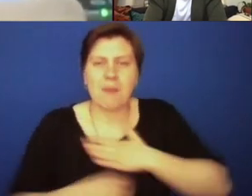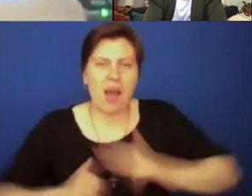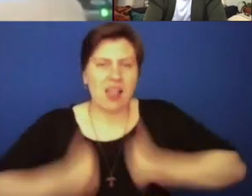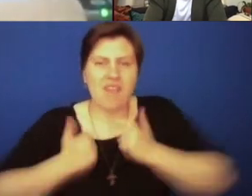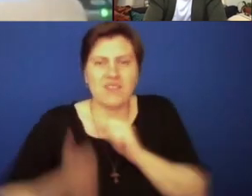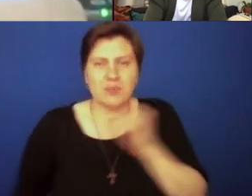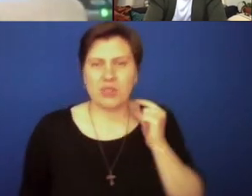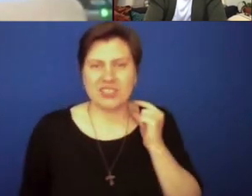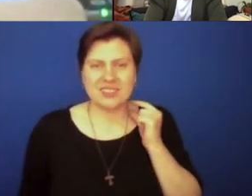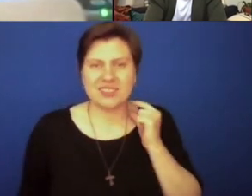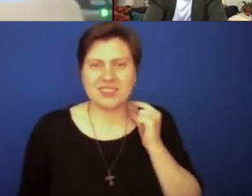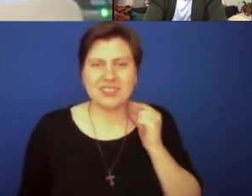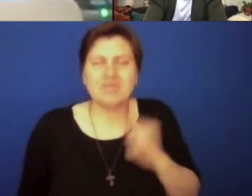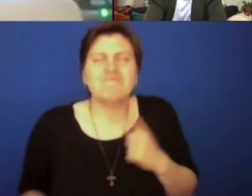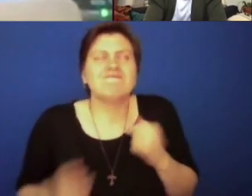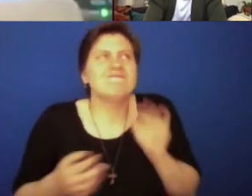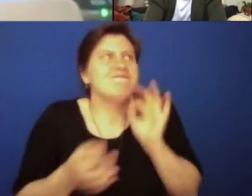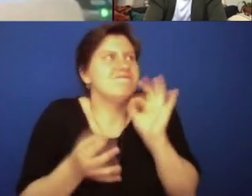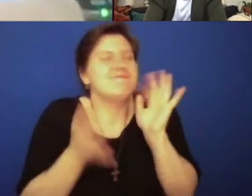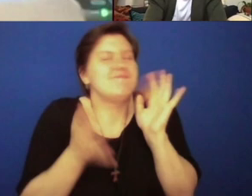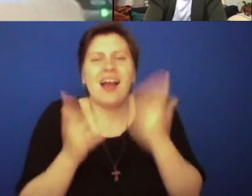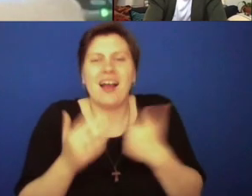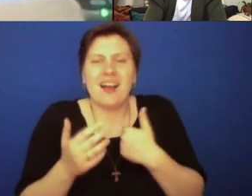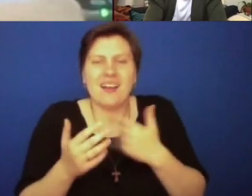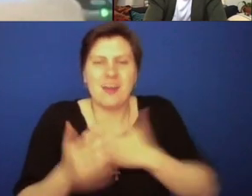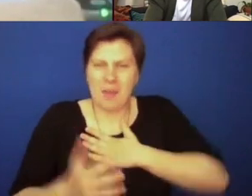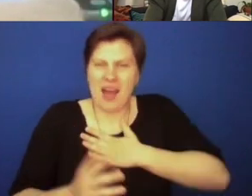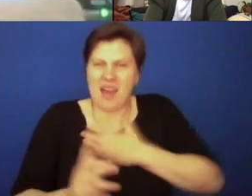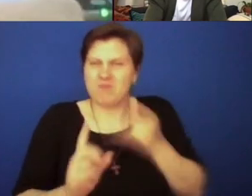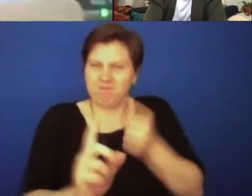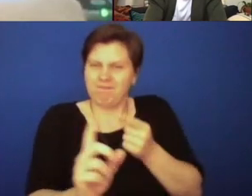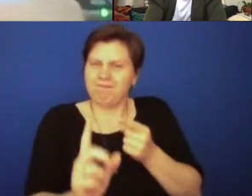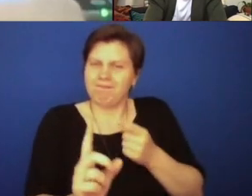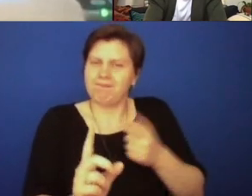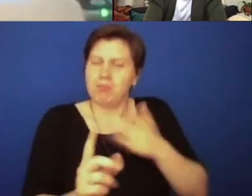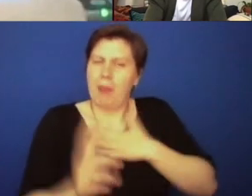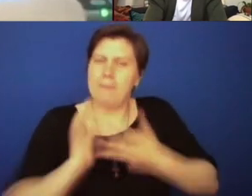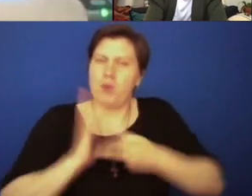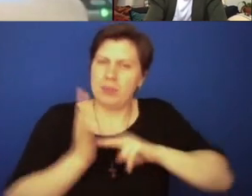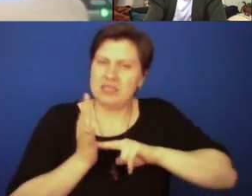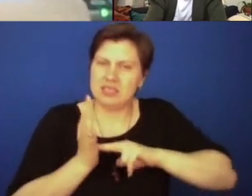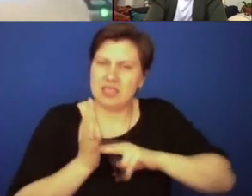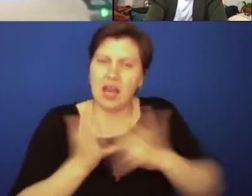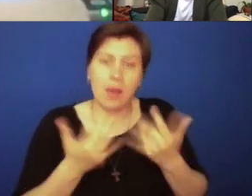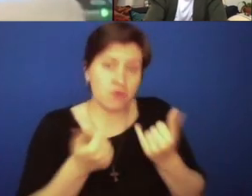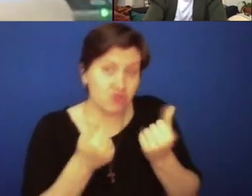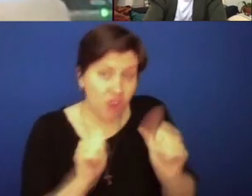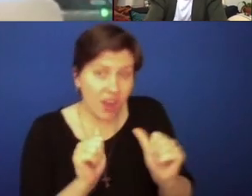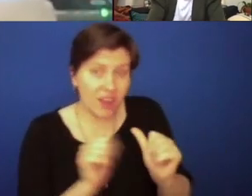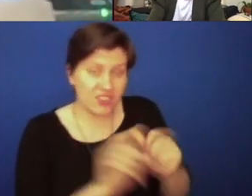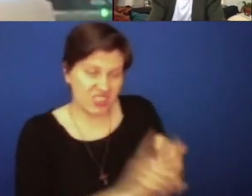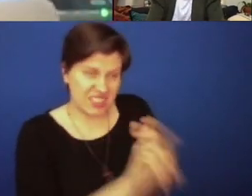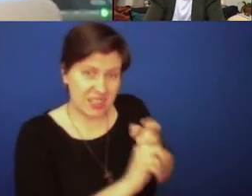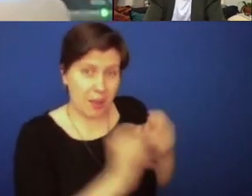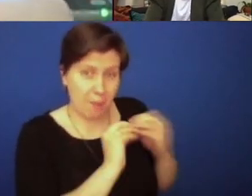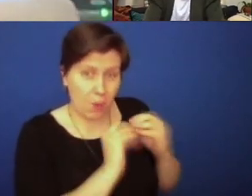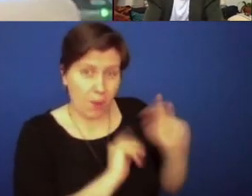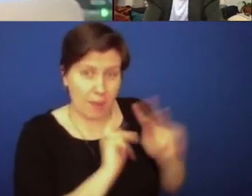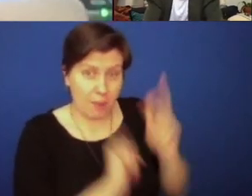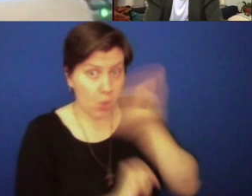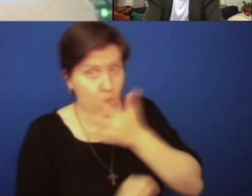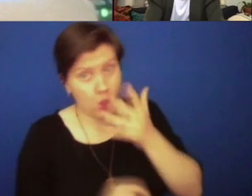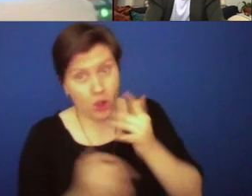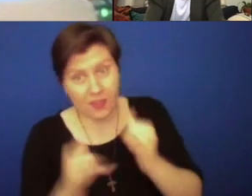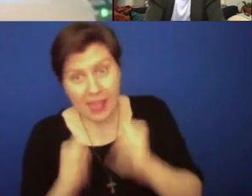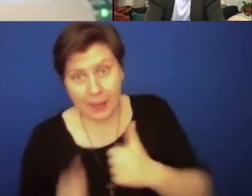I can't imagine myself doing anything else, and I'm trying to get more guys, especially guys that look like me, into the seminary and to